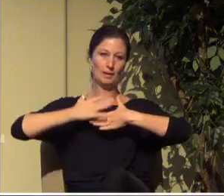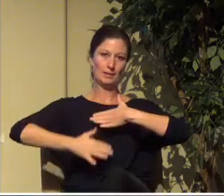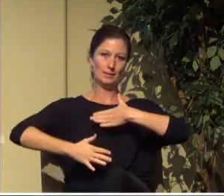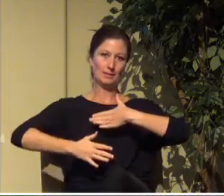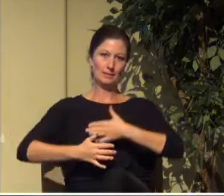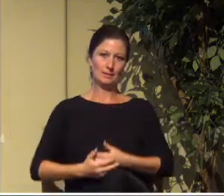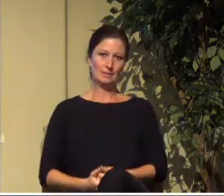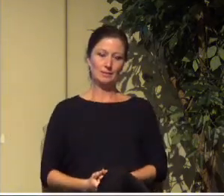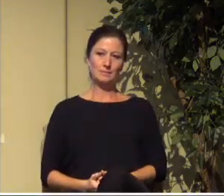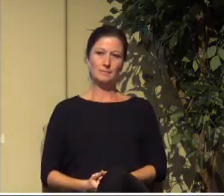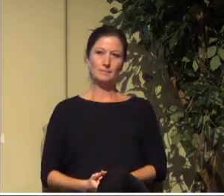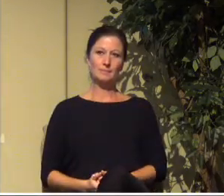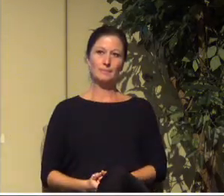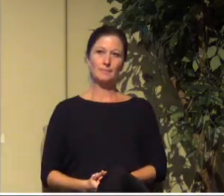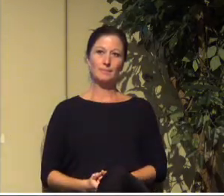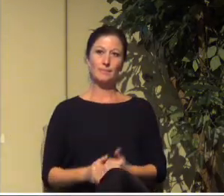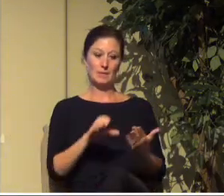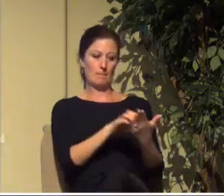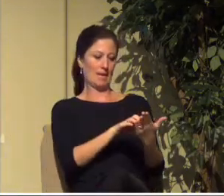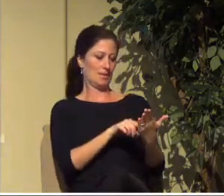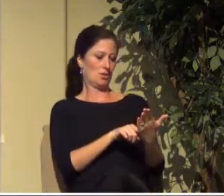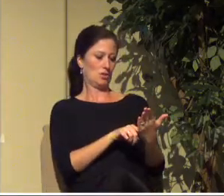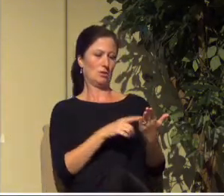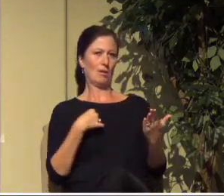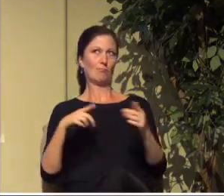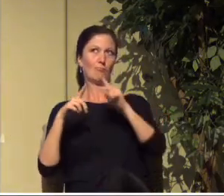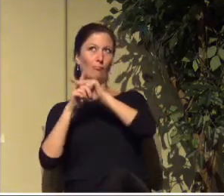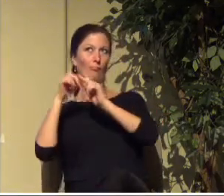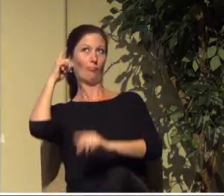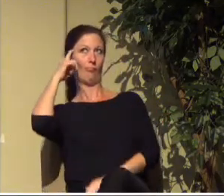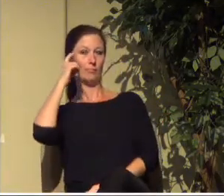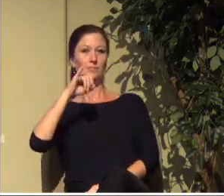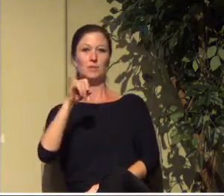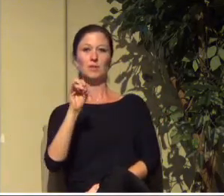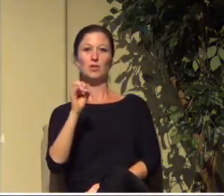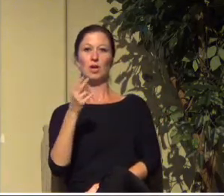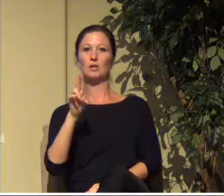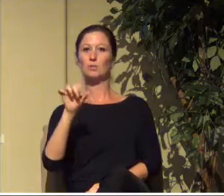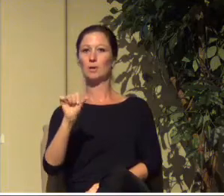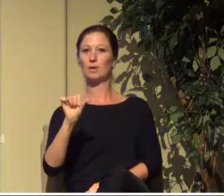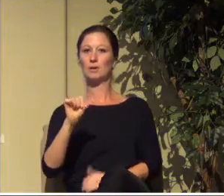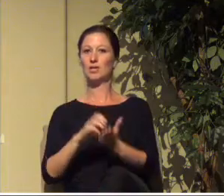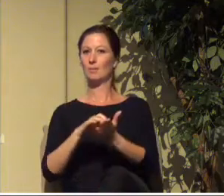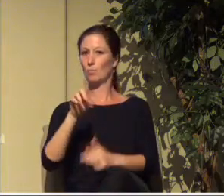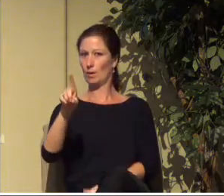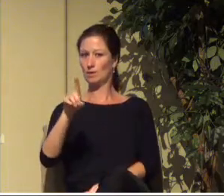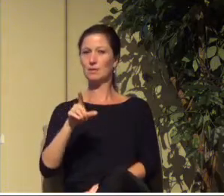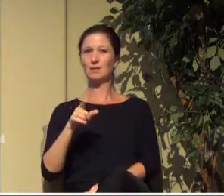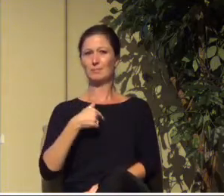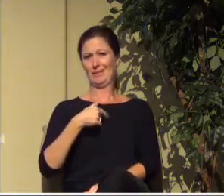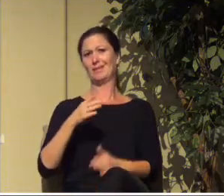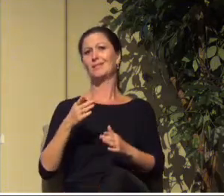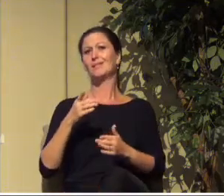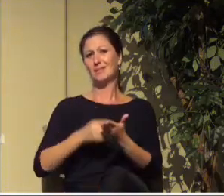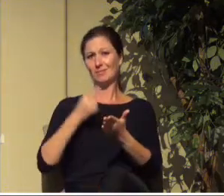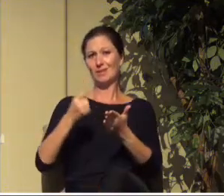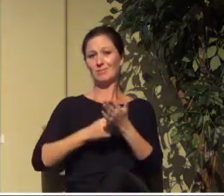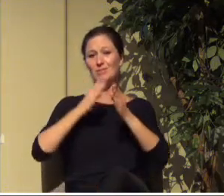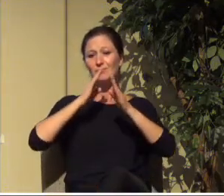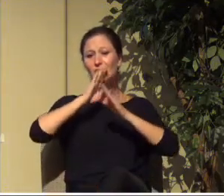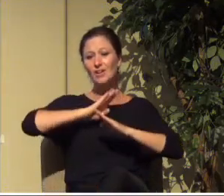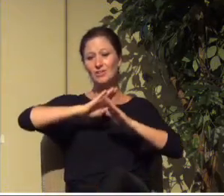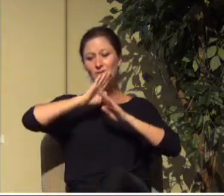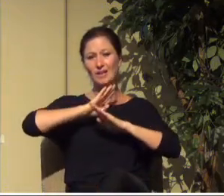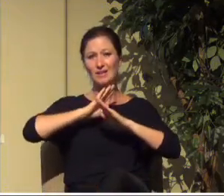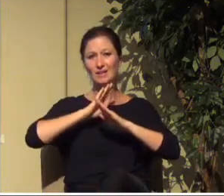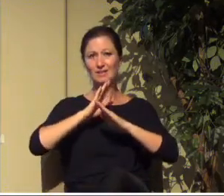So then this passage, Joshua 1, comes to mind. In light of my own frustrations, our own frustrations, with our